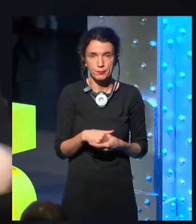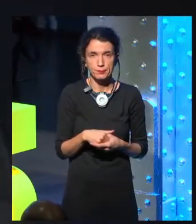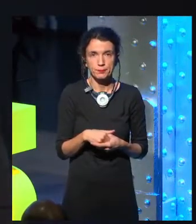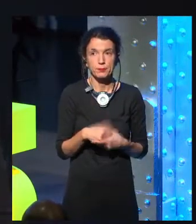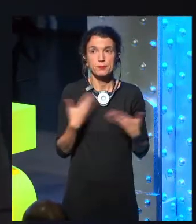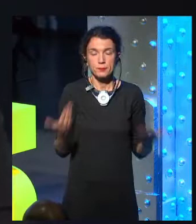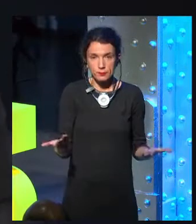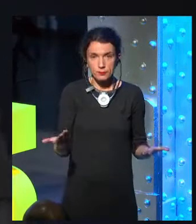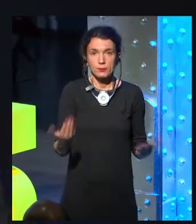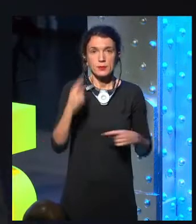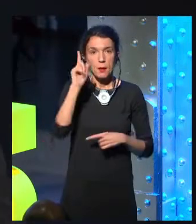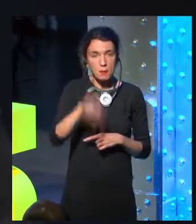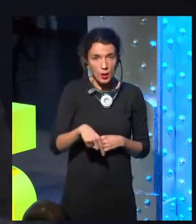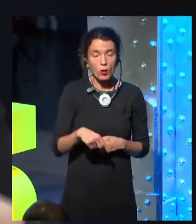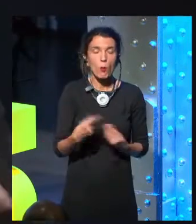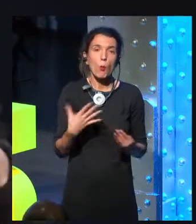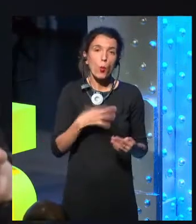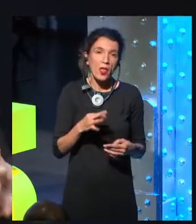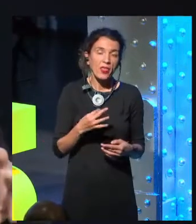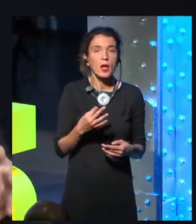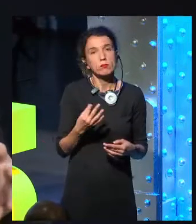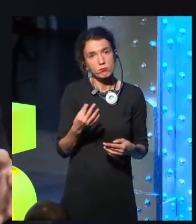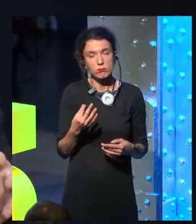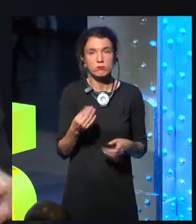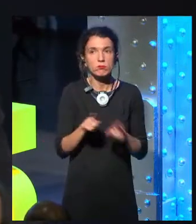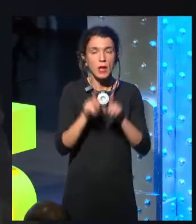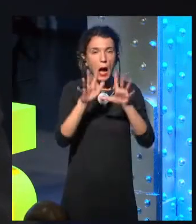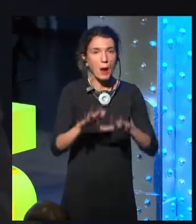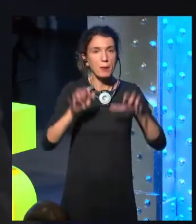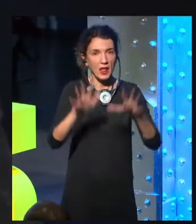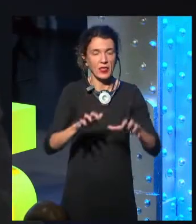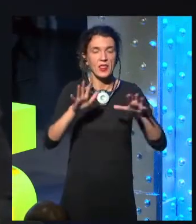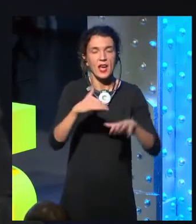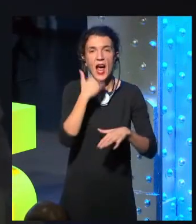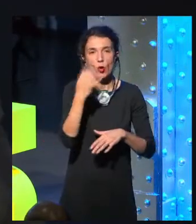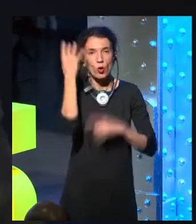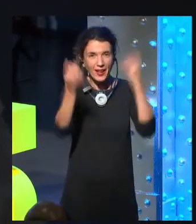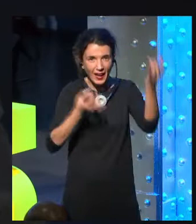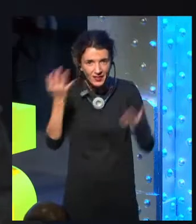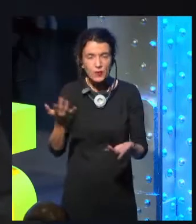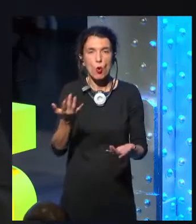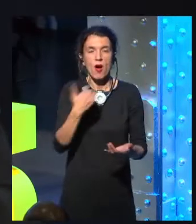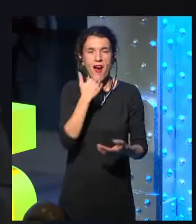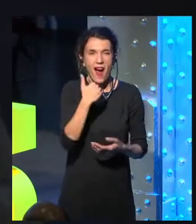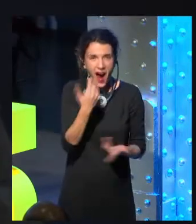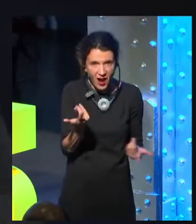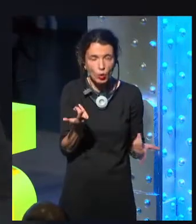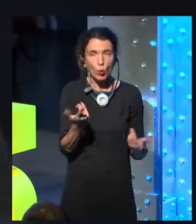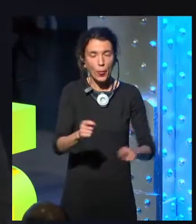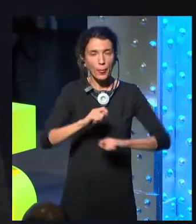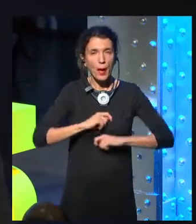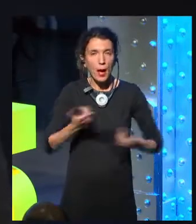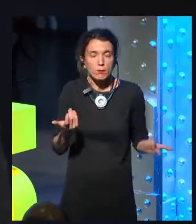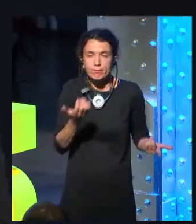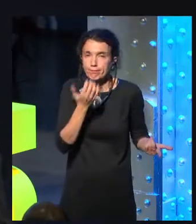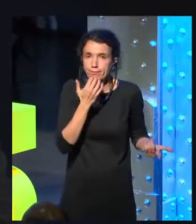something creative or making music, something fun, and not training people to be a miniature media